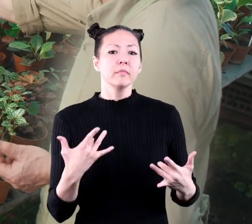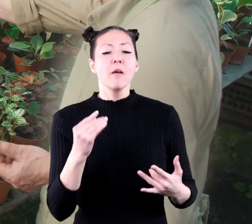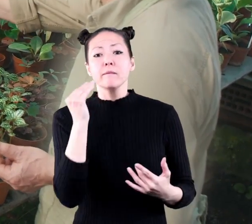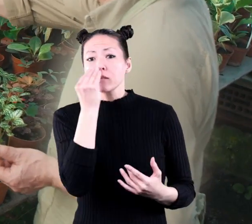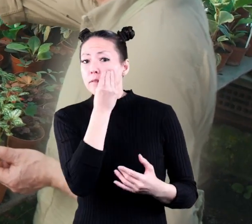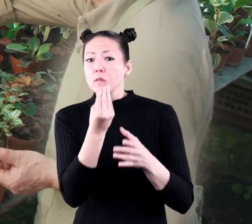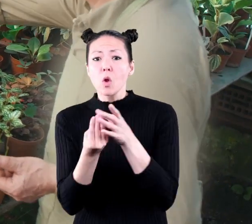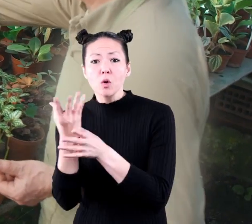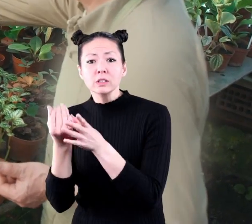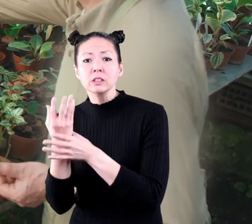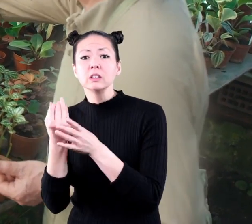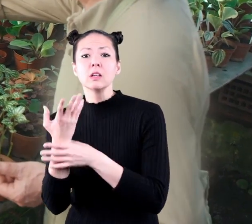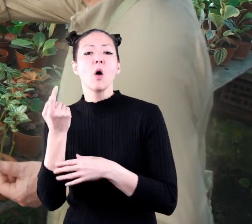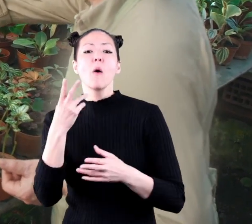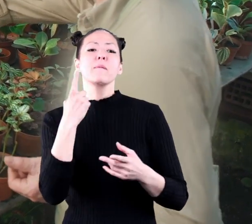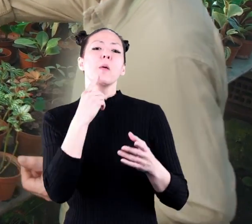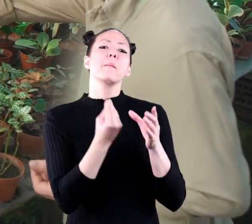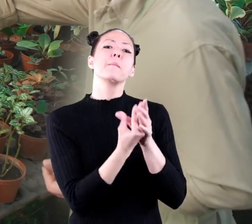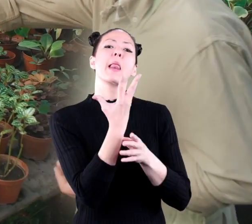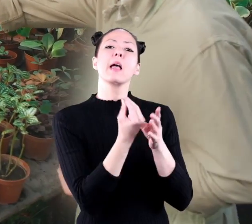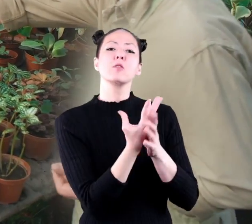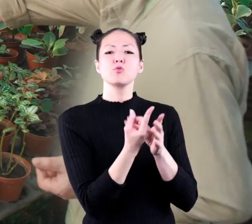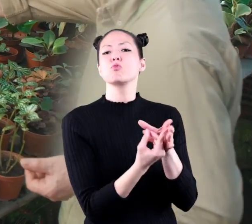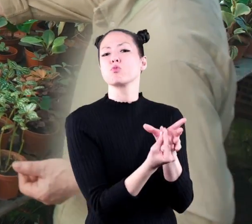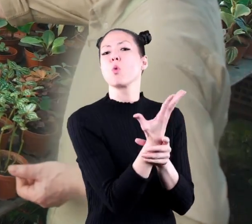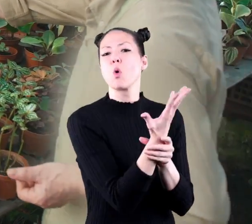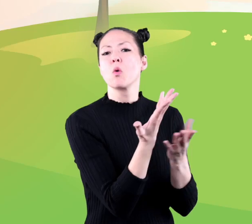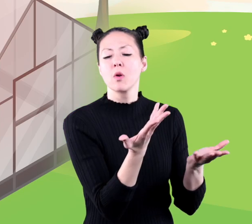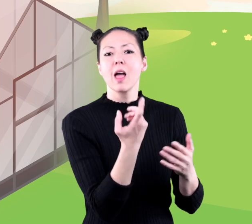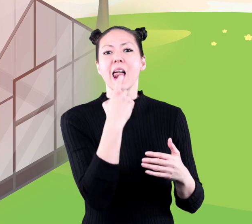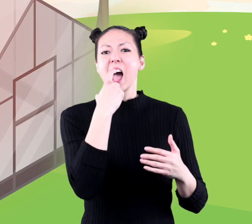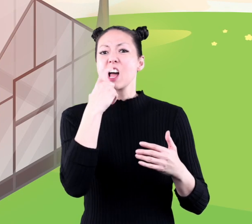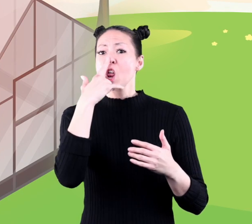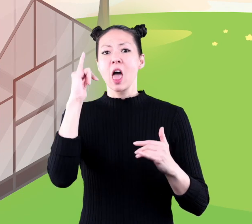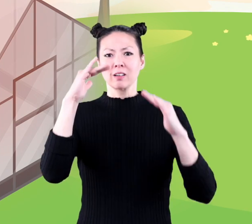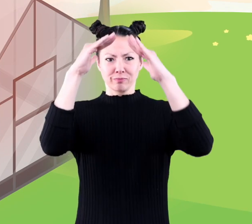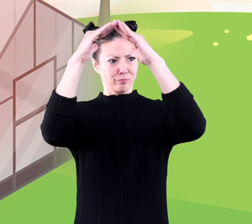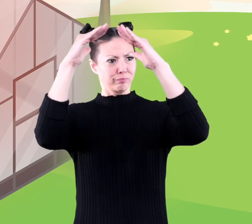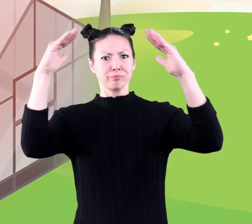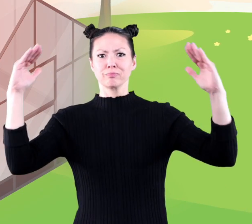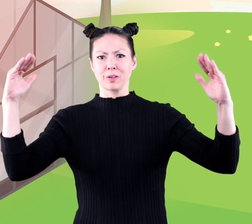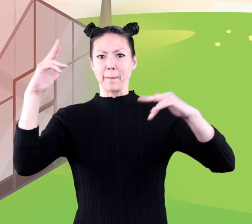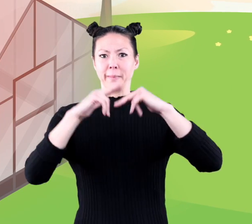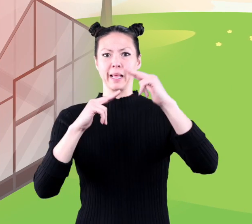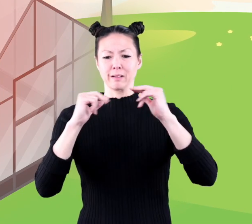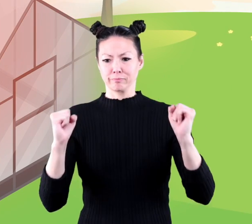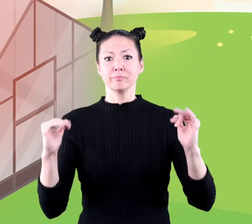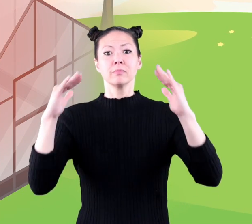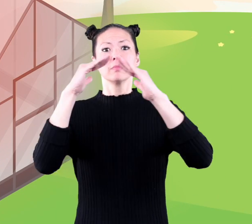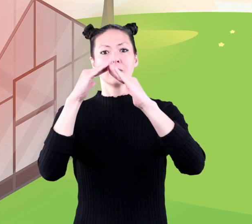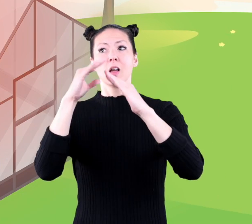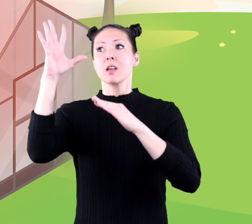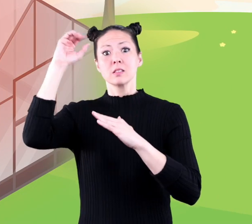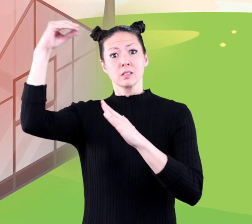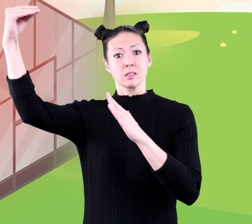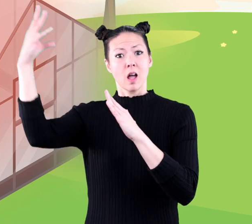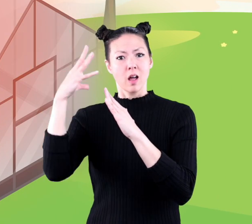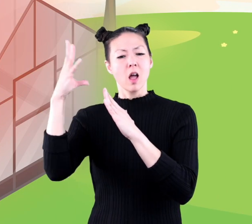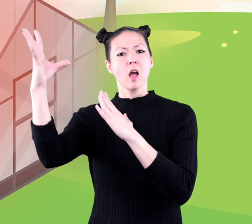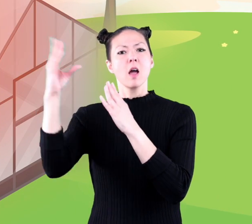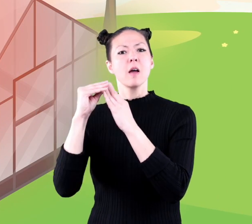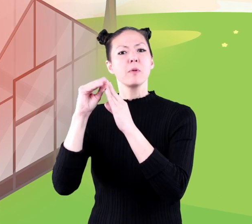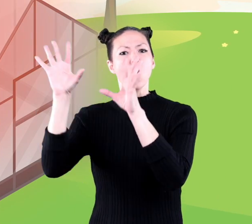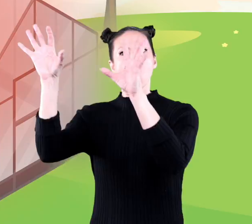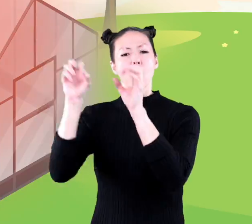florists, and others to grow plants. It is a glass-covered building that absorbs heat from the sun.